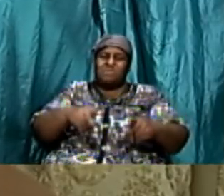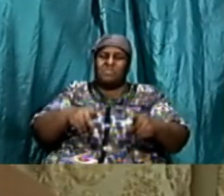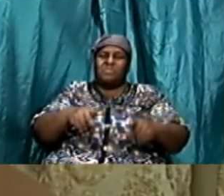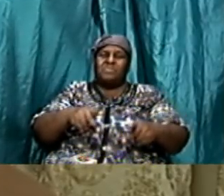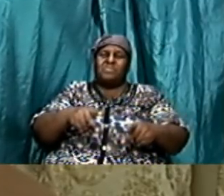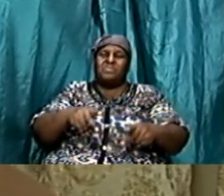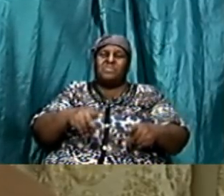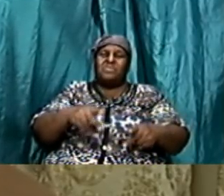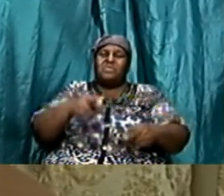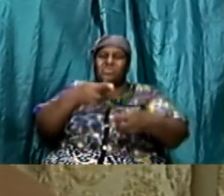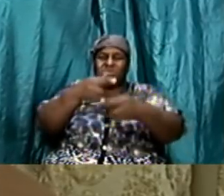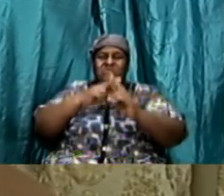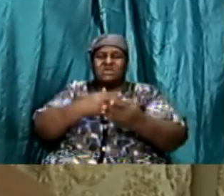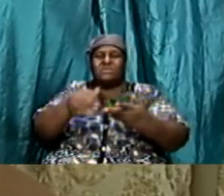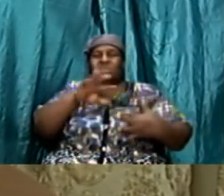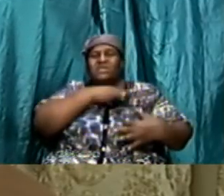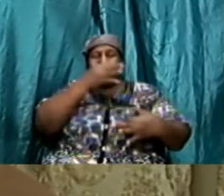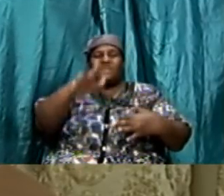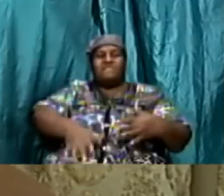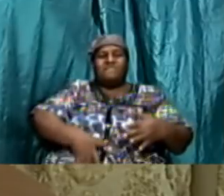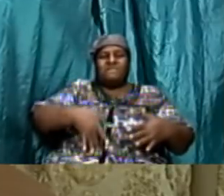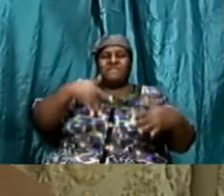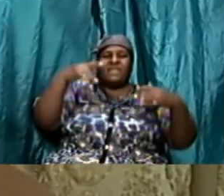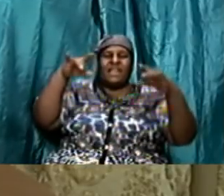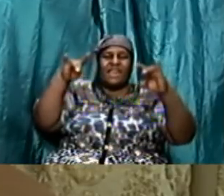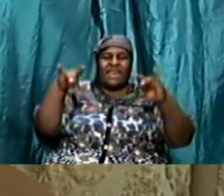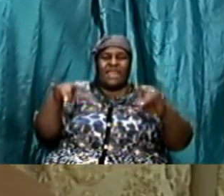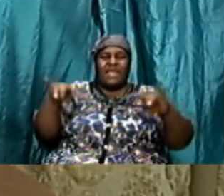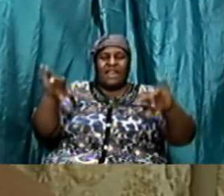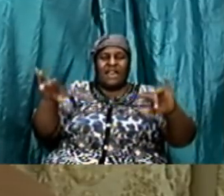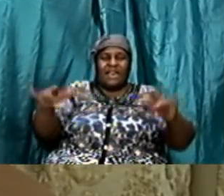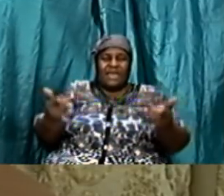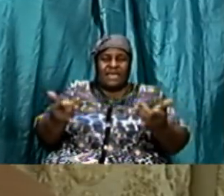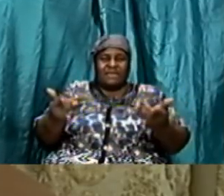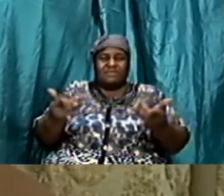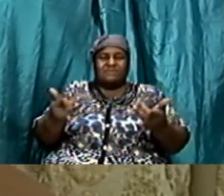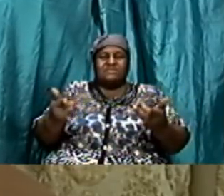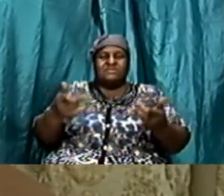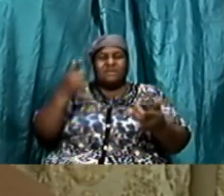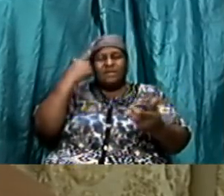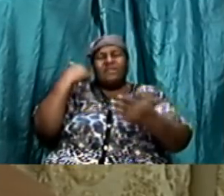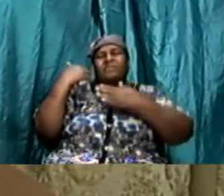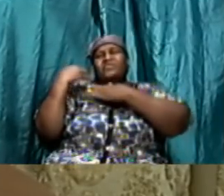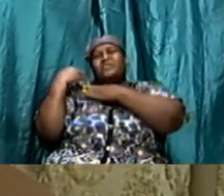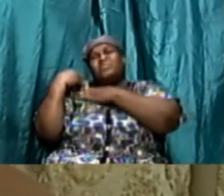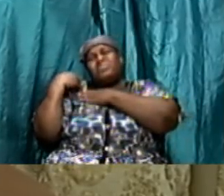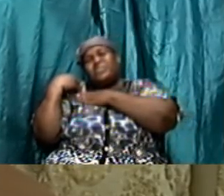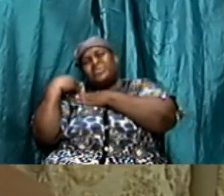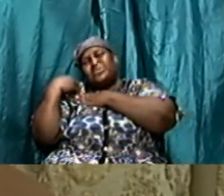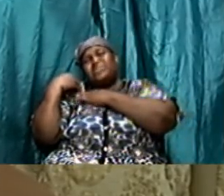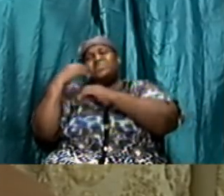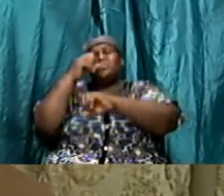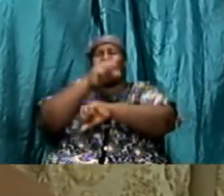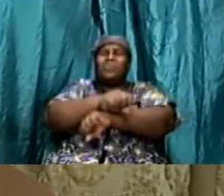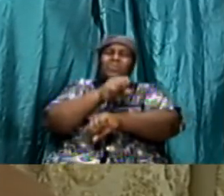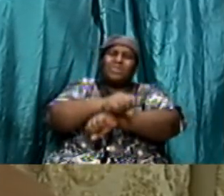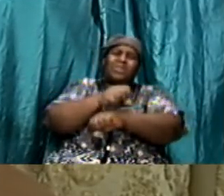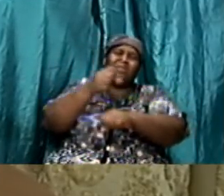light they feel this lightness because the burden the tile of work